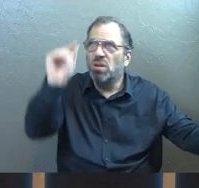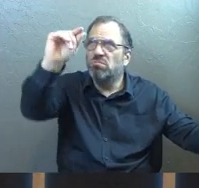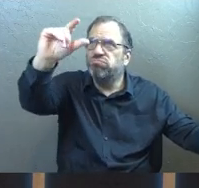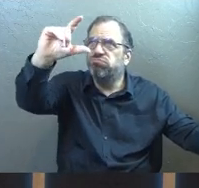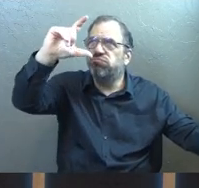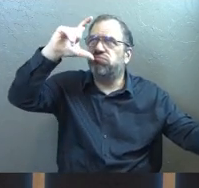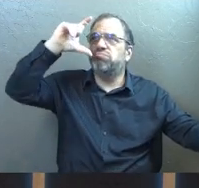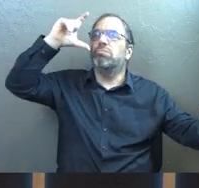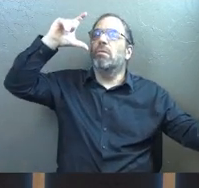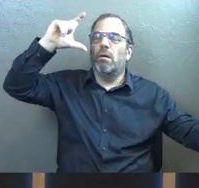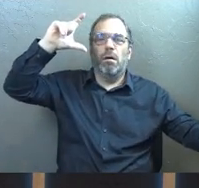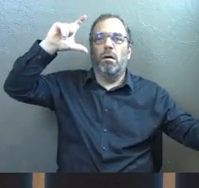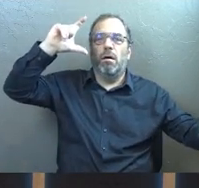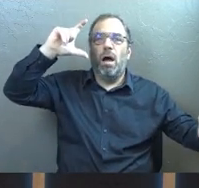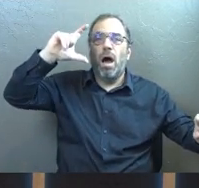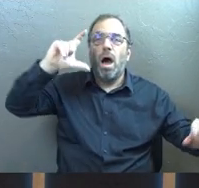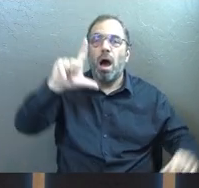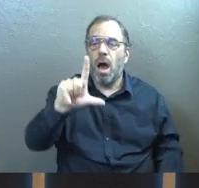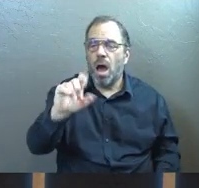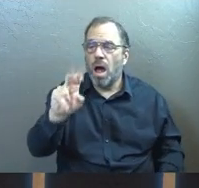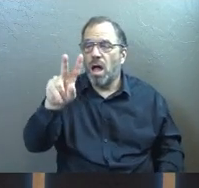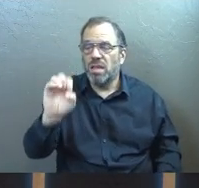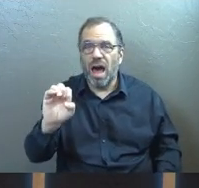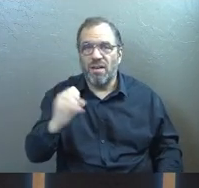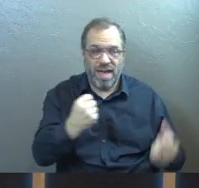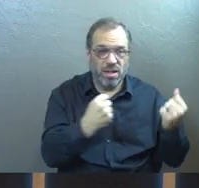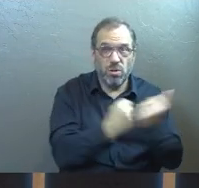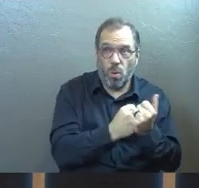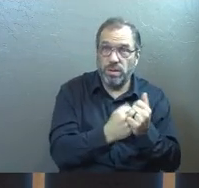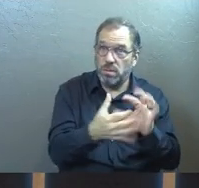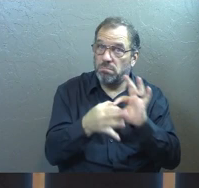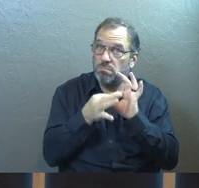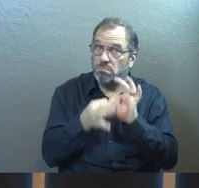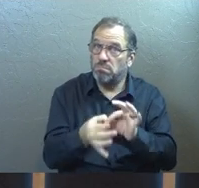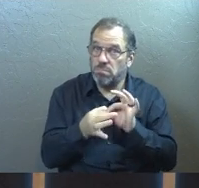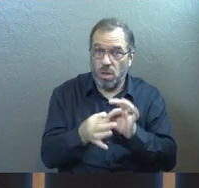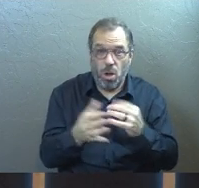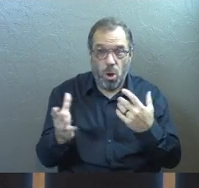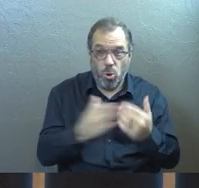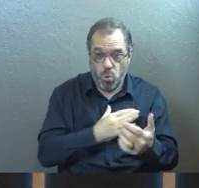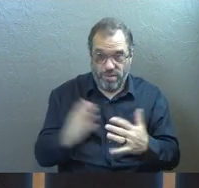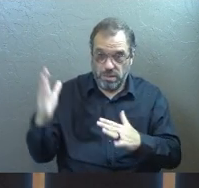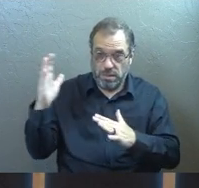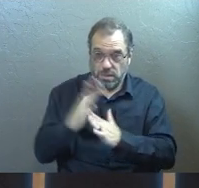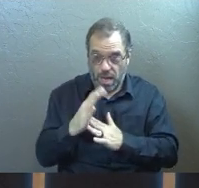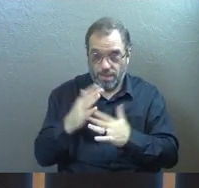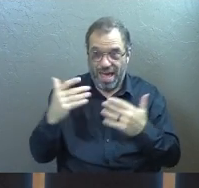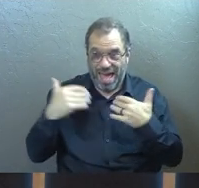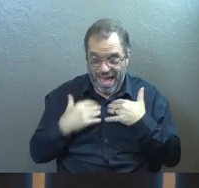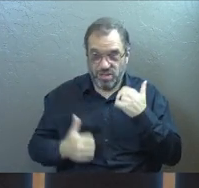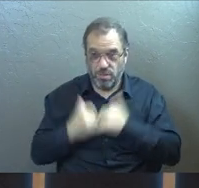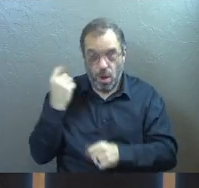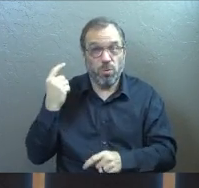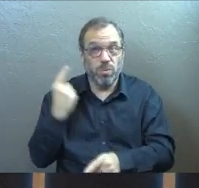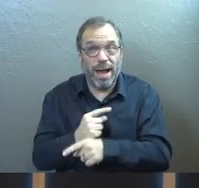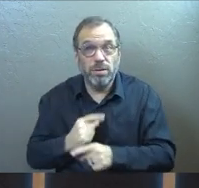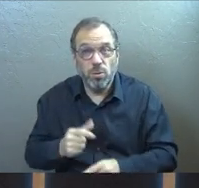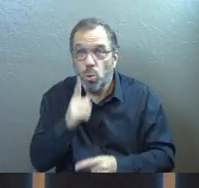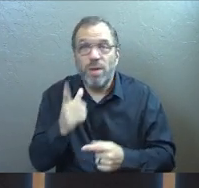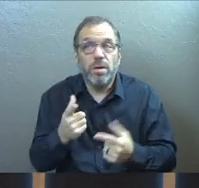because love and loyalty kind of go that way. Whoever's number one gets the most, right?